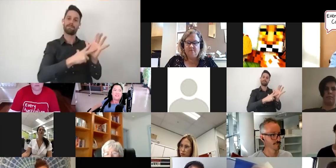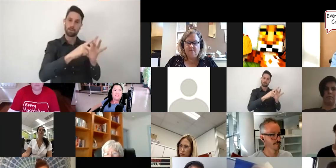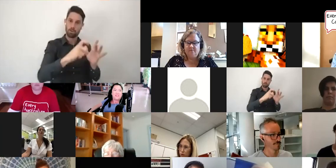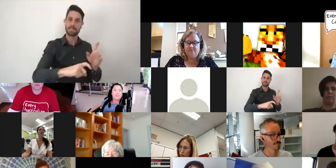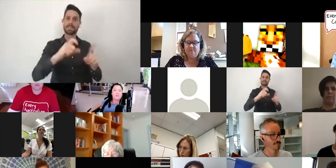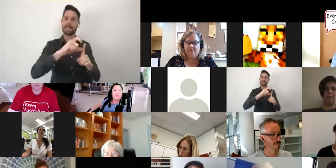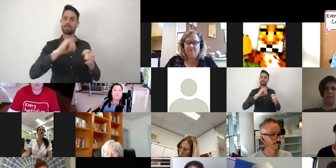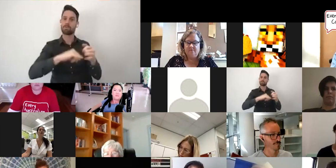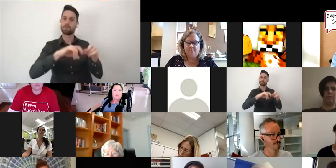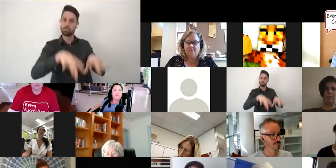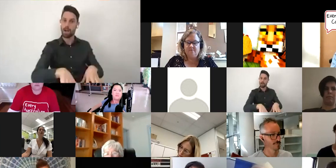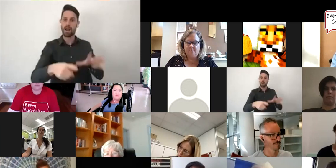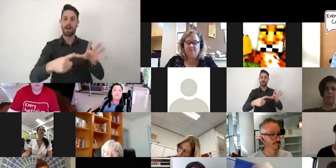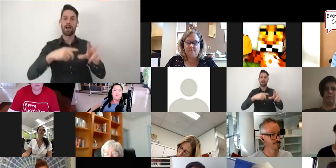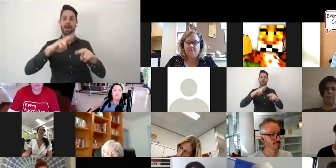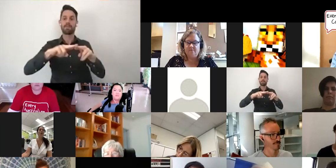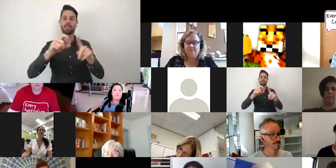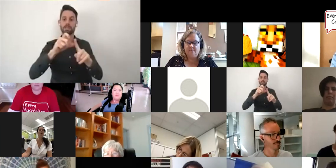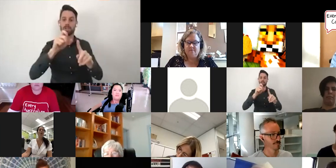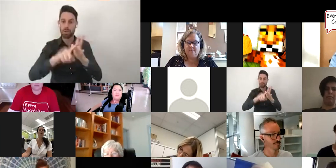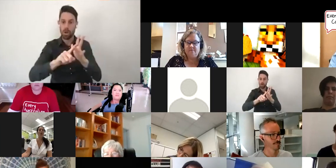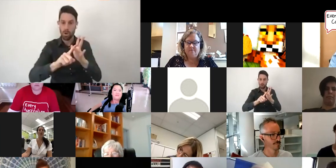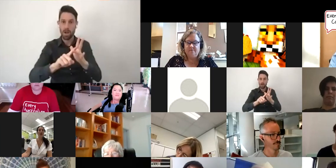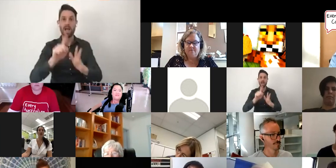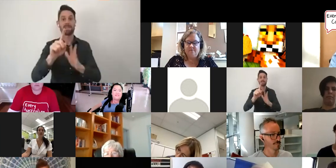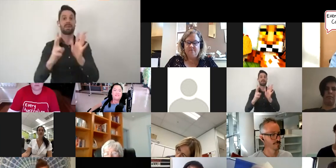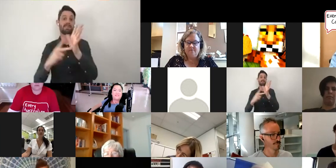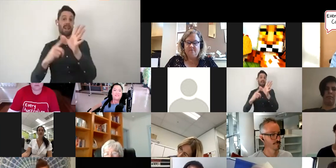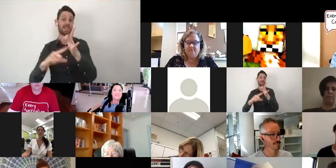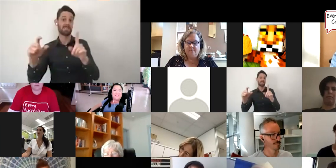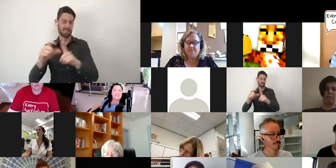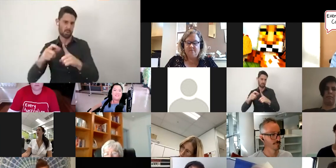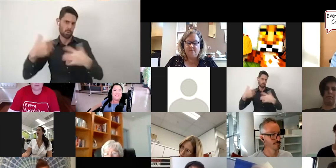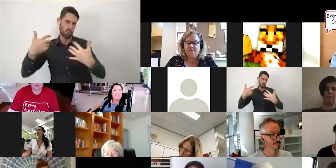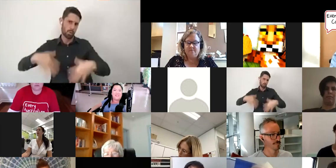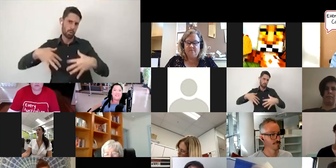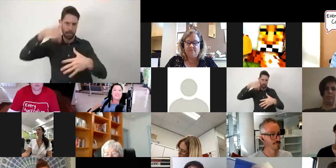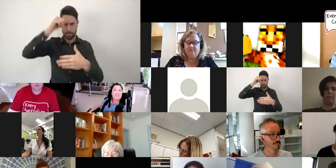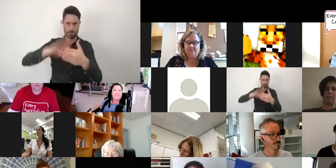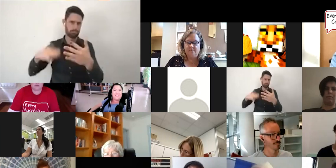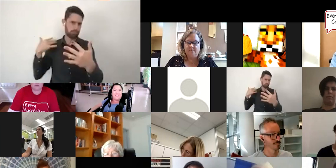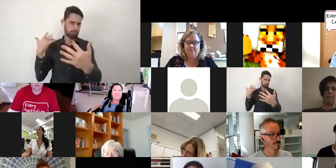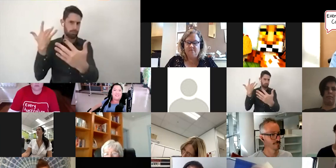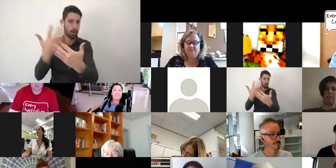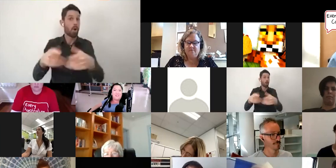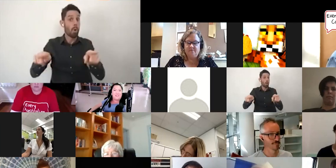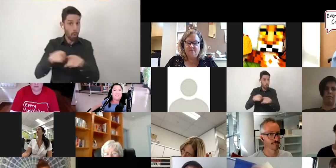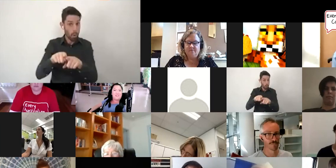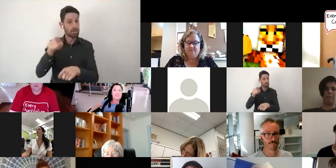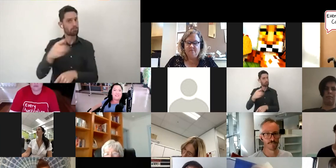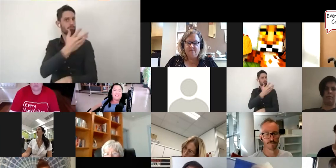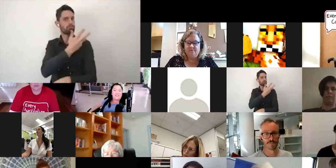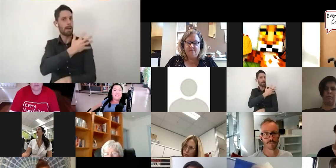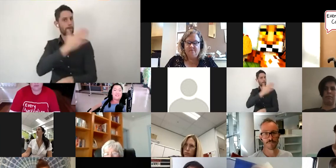Federation of Disability Organisations and VALID. And Catherine is also the proud mother of three sons.